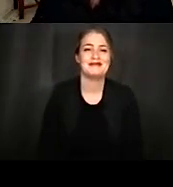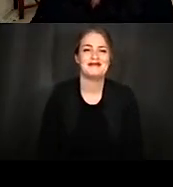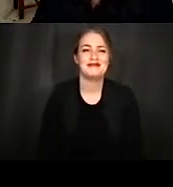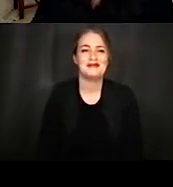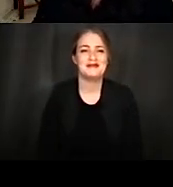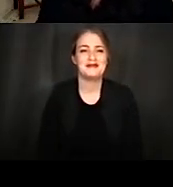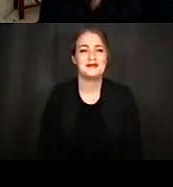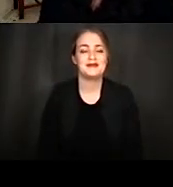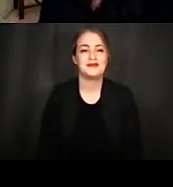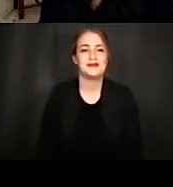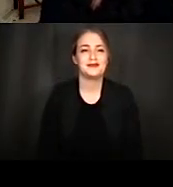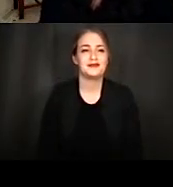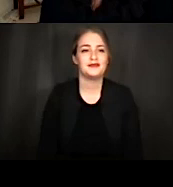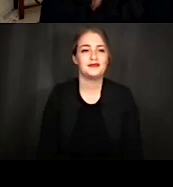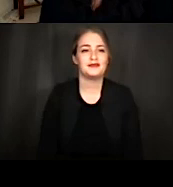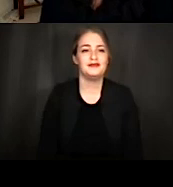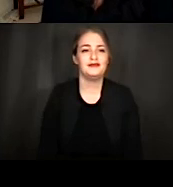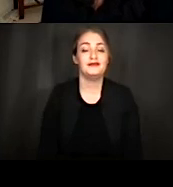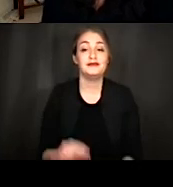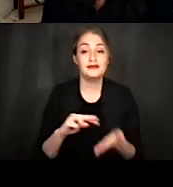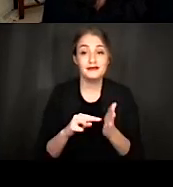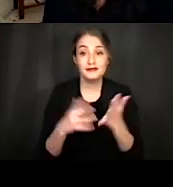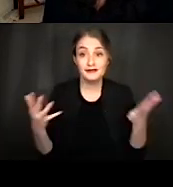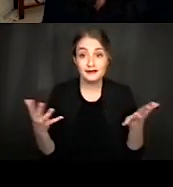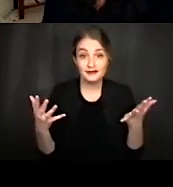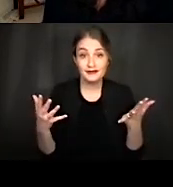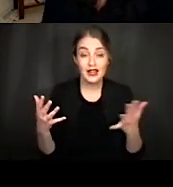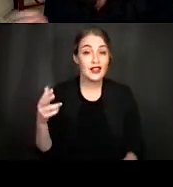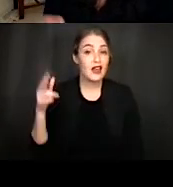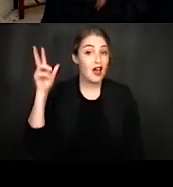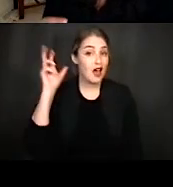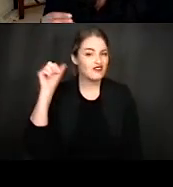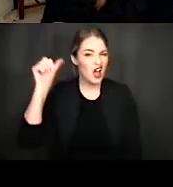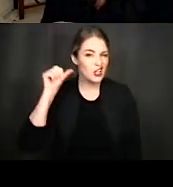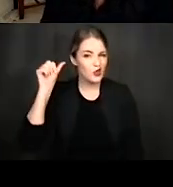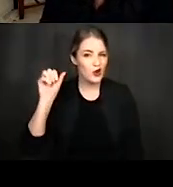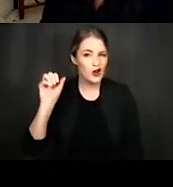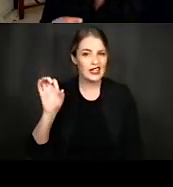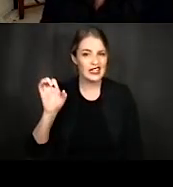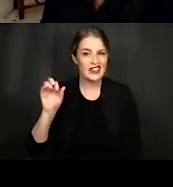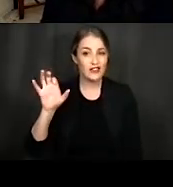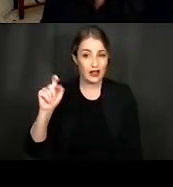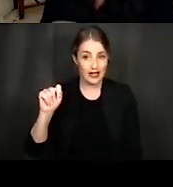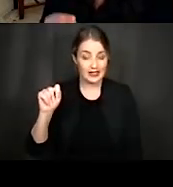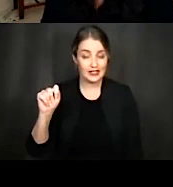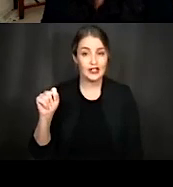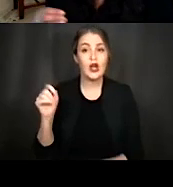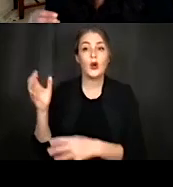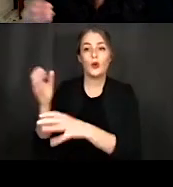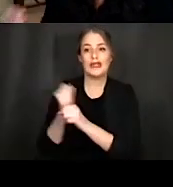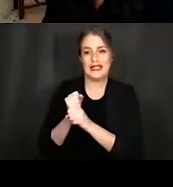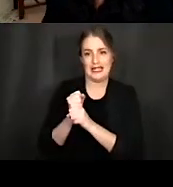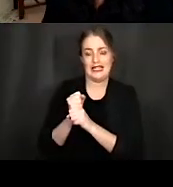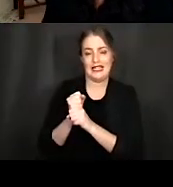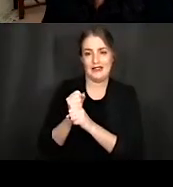So basically, what this means is that auditory efferents receive information about sound from